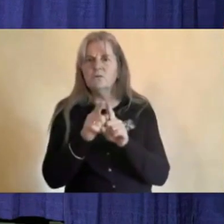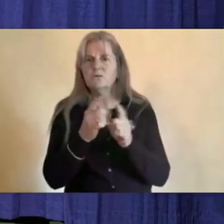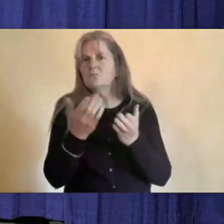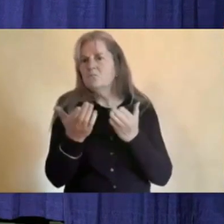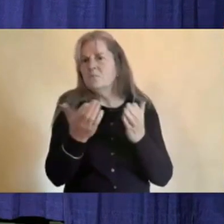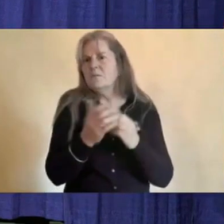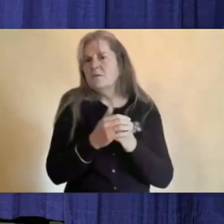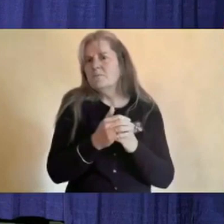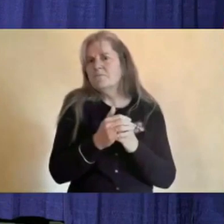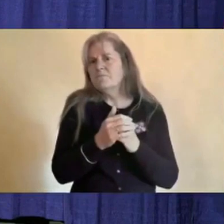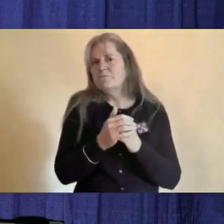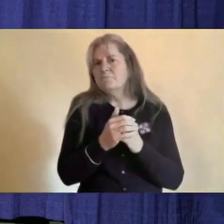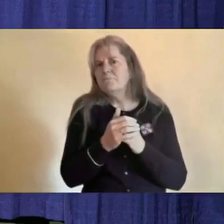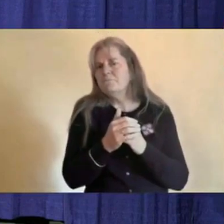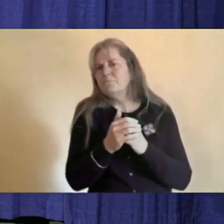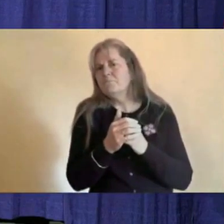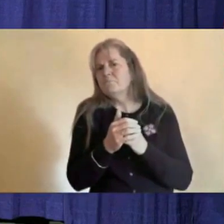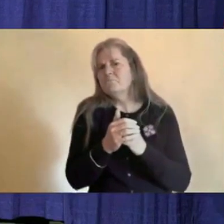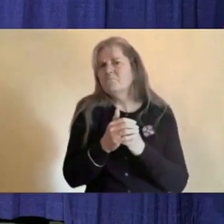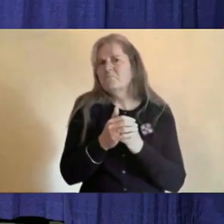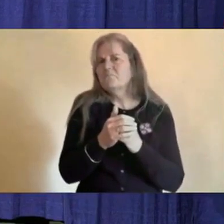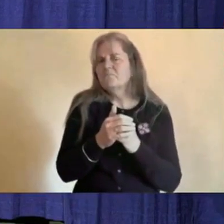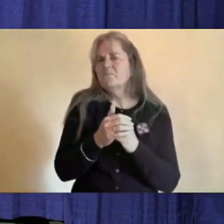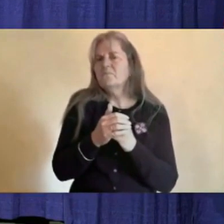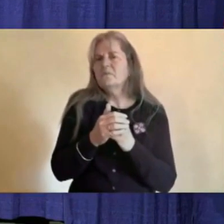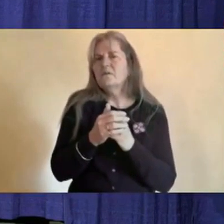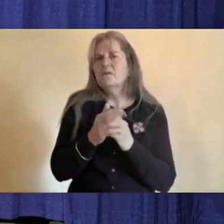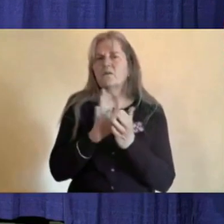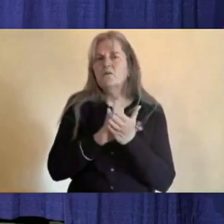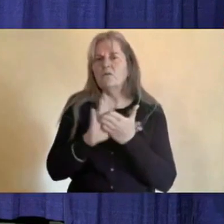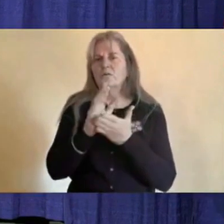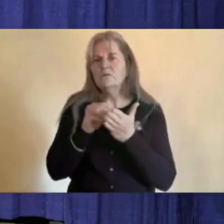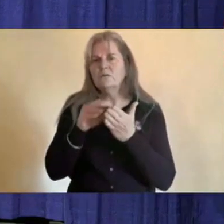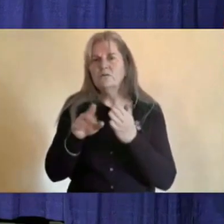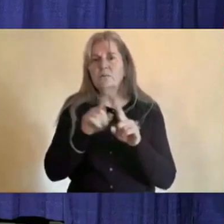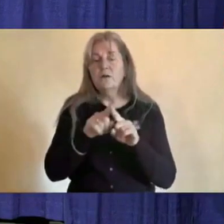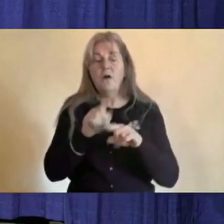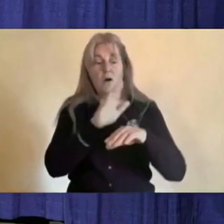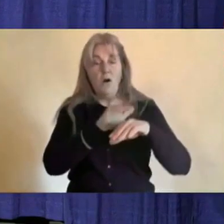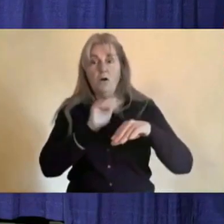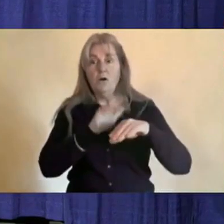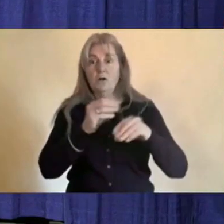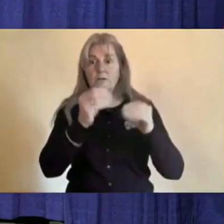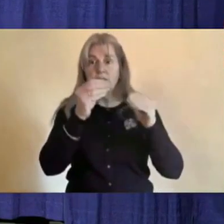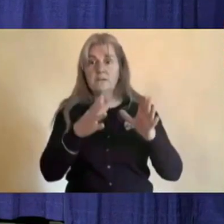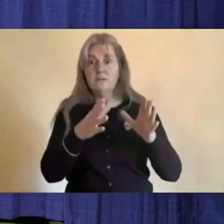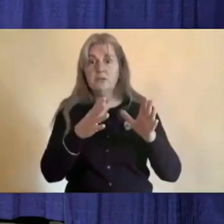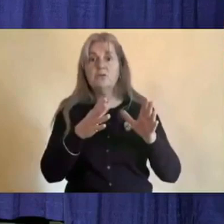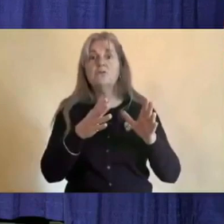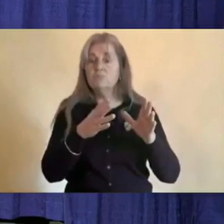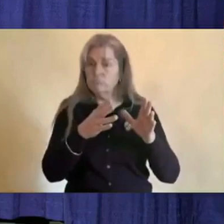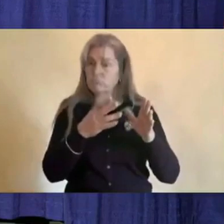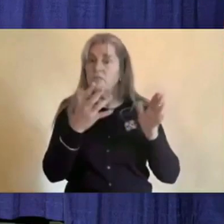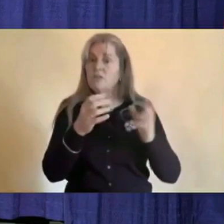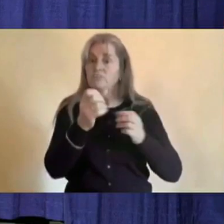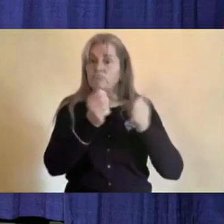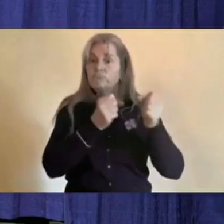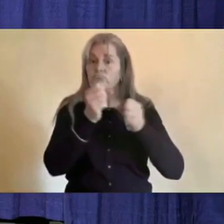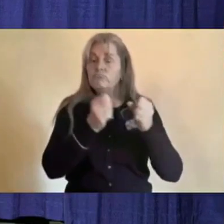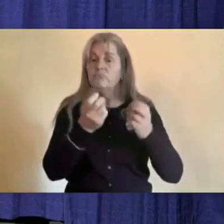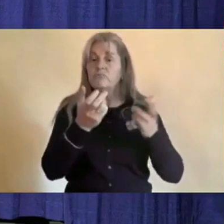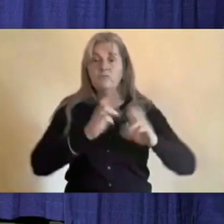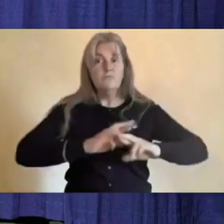goals as well. But teachers on call have been recruited. We are working,